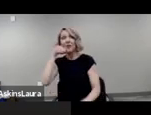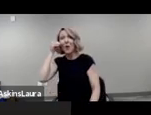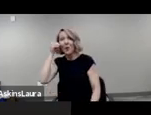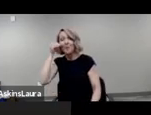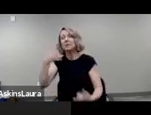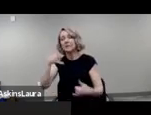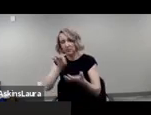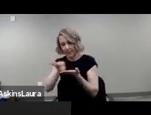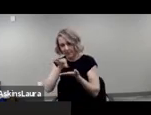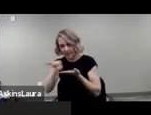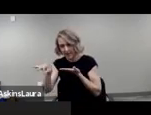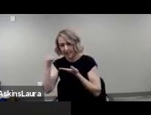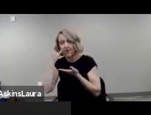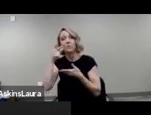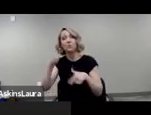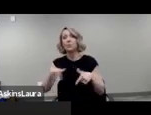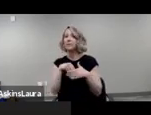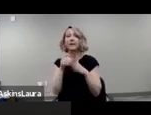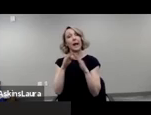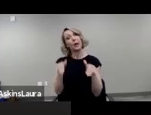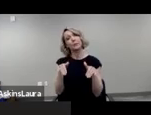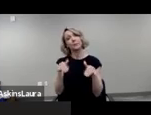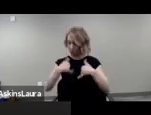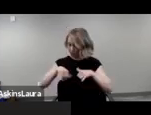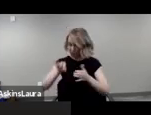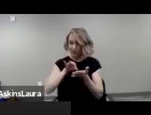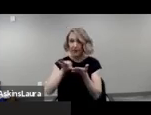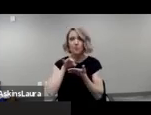house you are counted if you're